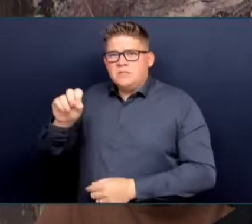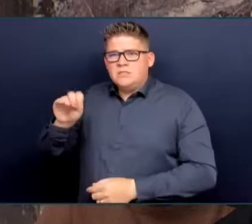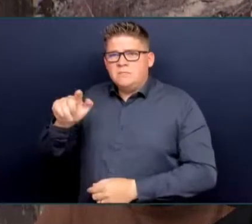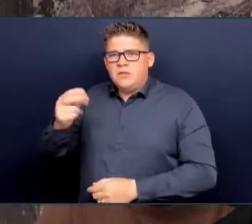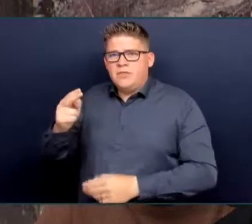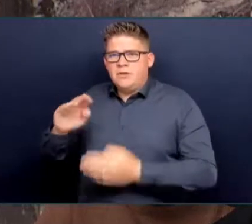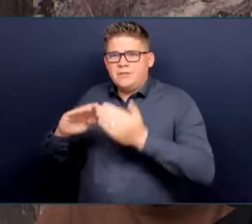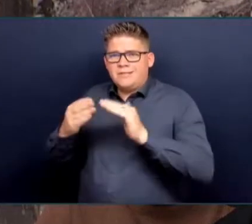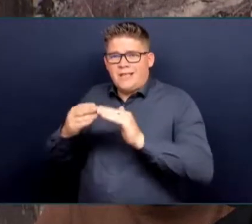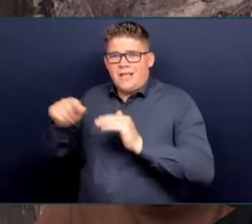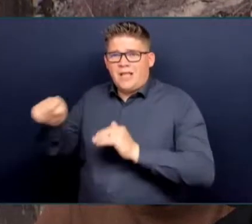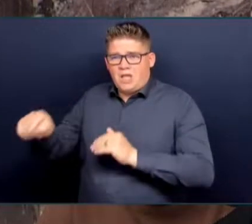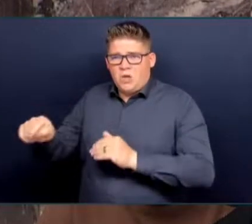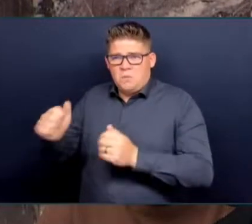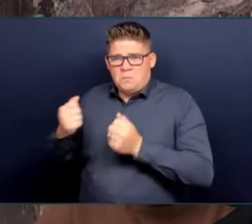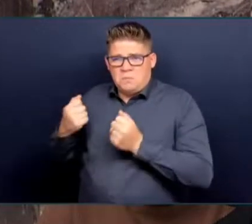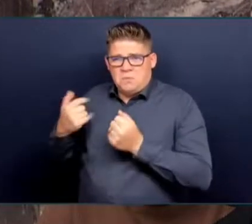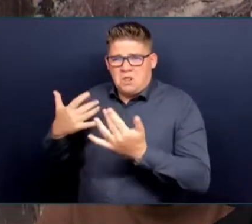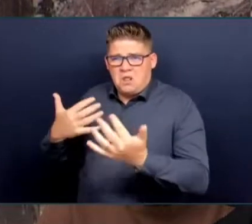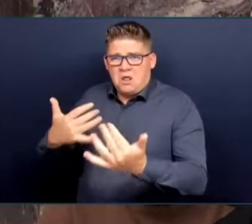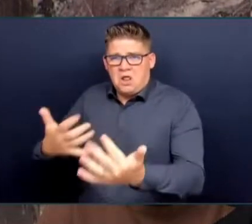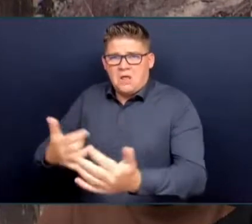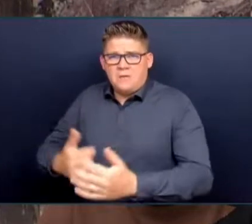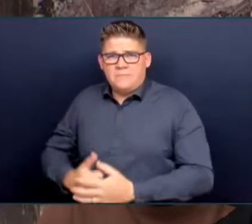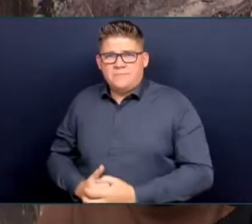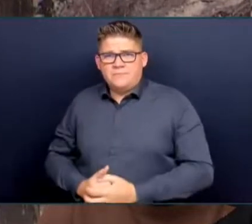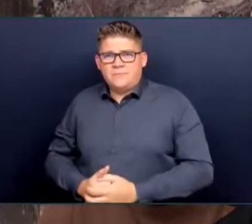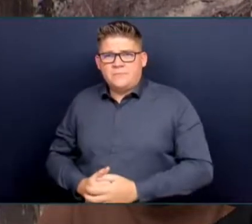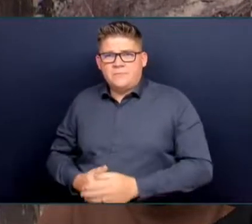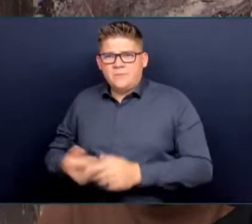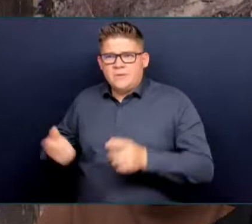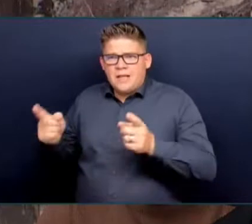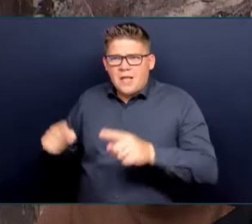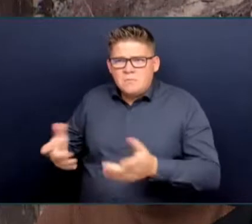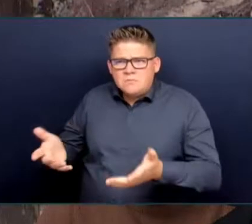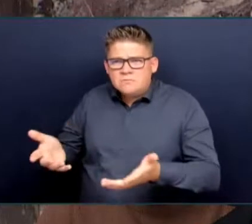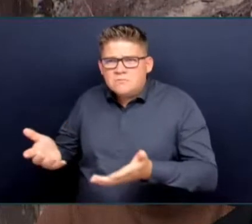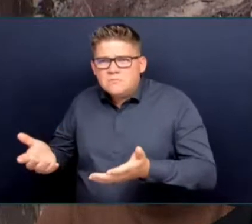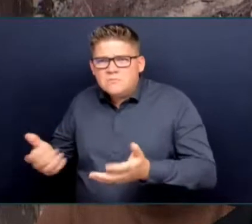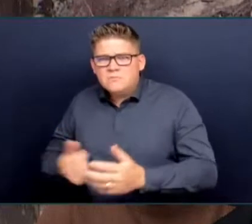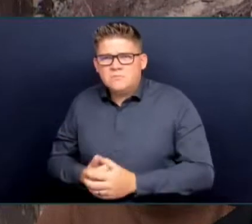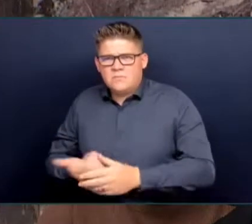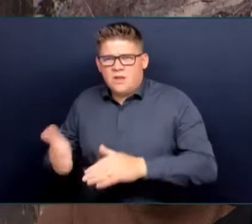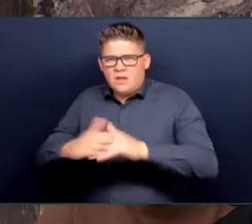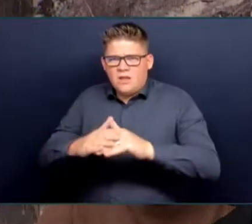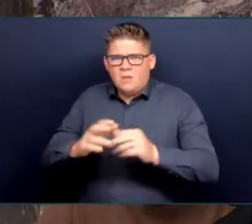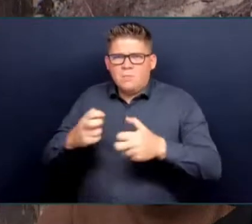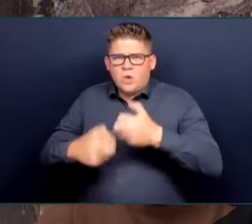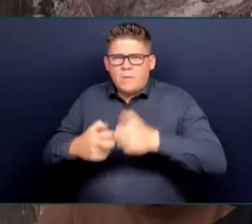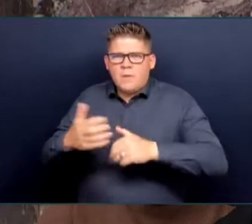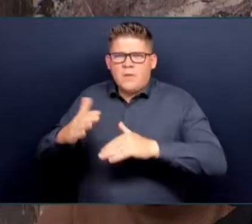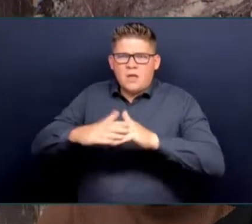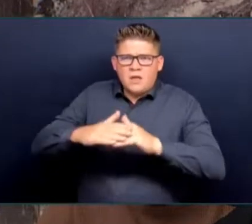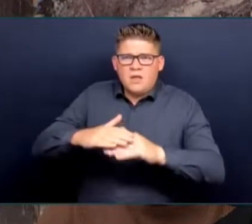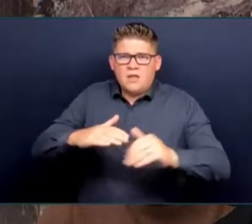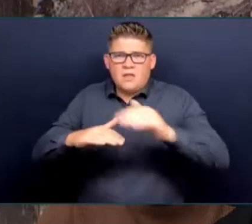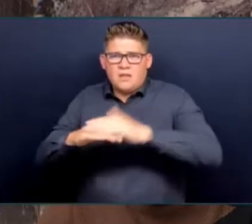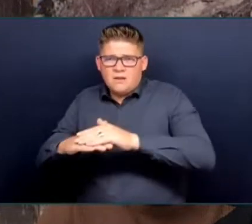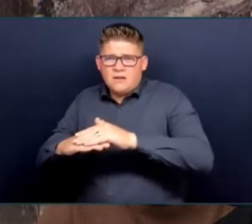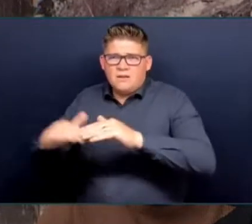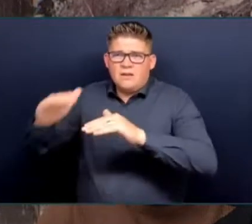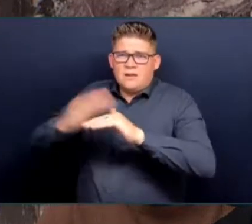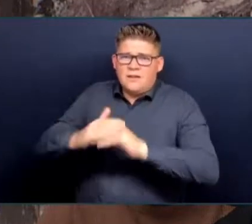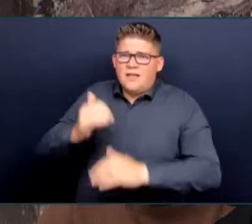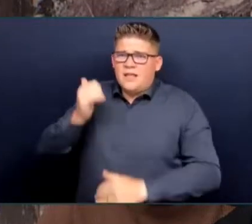come on top of the escalating violence and disorder that we see in communities right across British Columbia as a